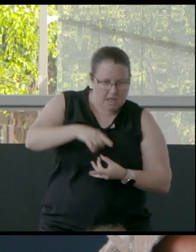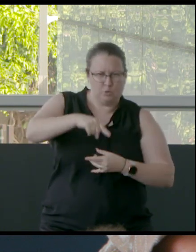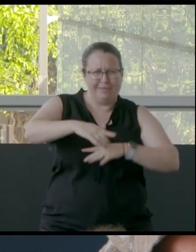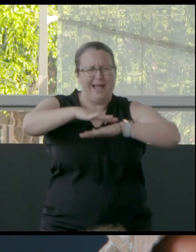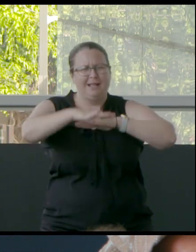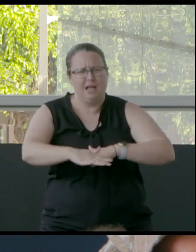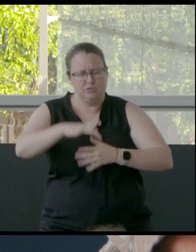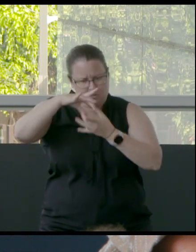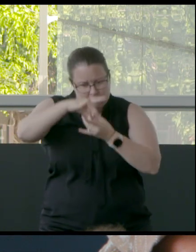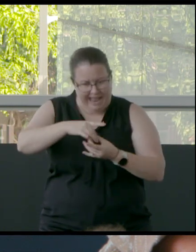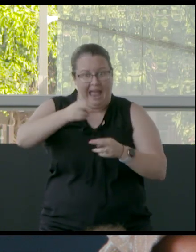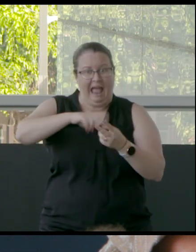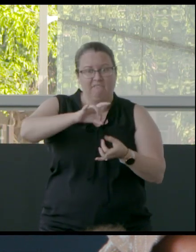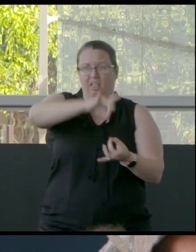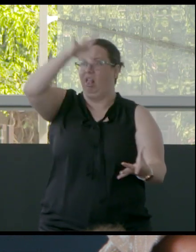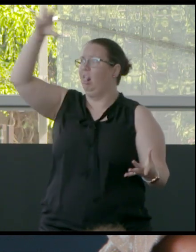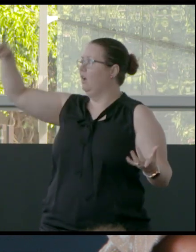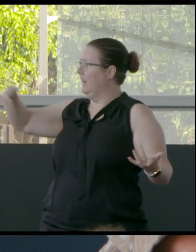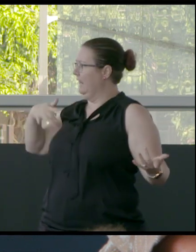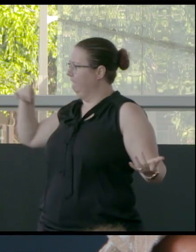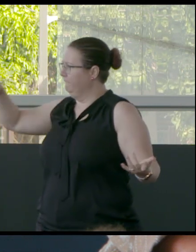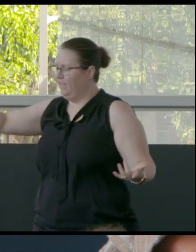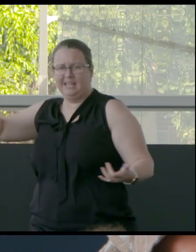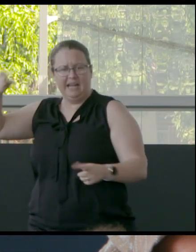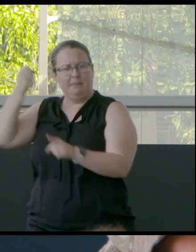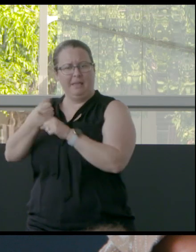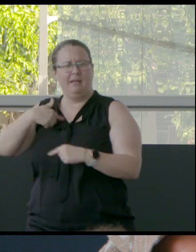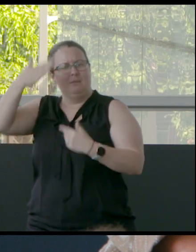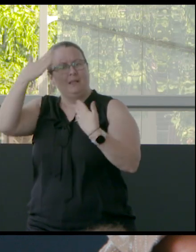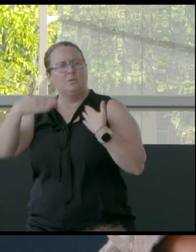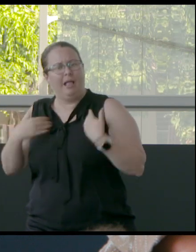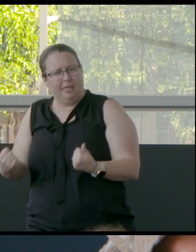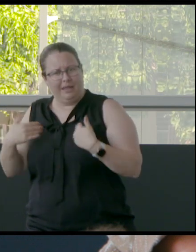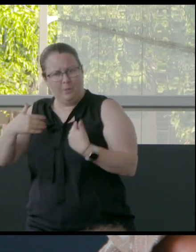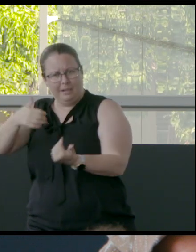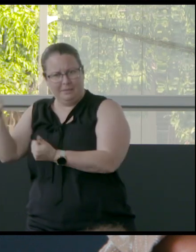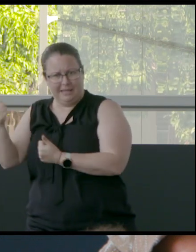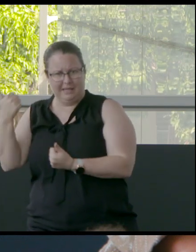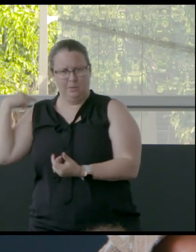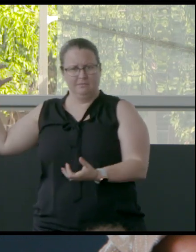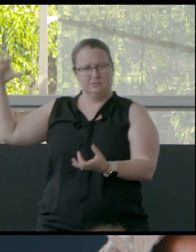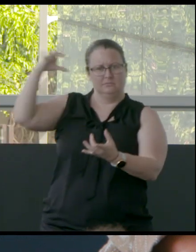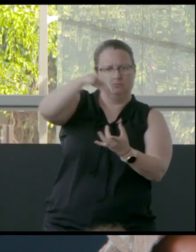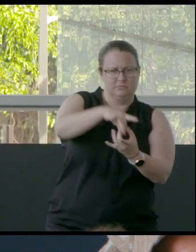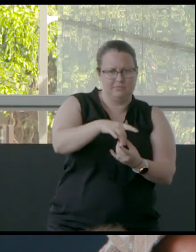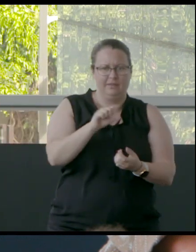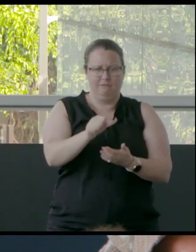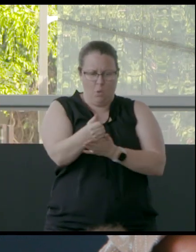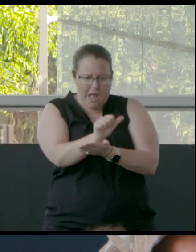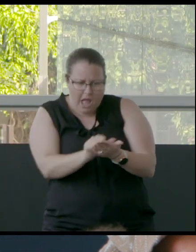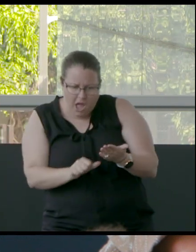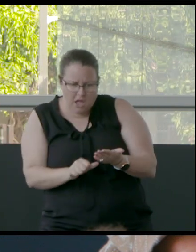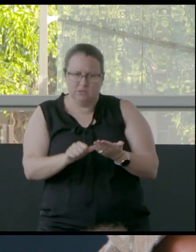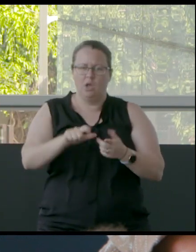impact on your health and your wellbeing and your ability to be able to access your material for your art, for your culture